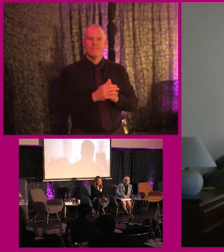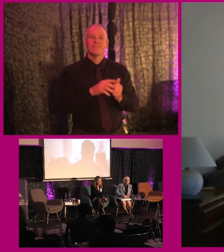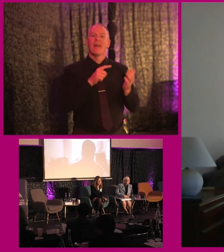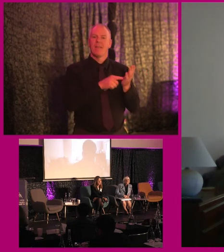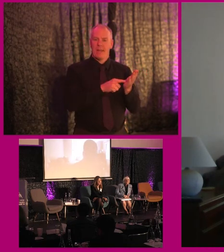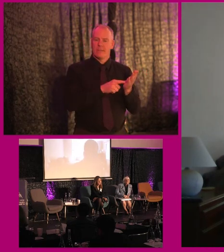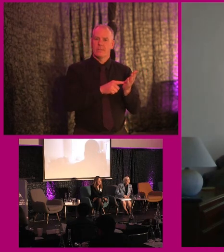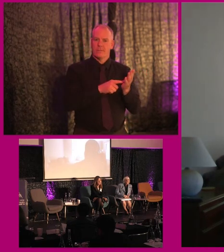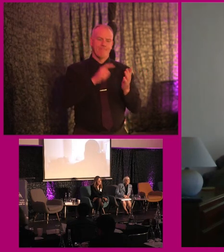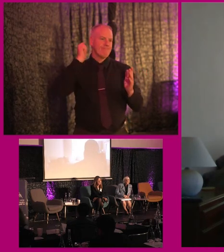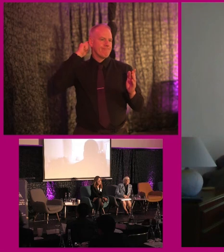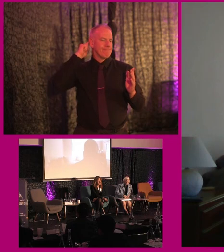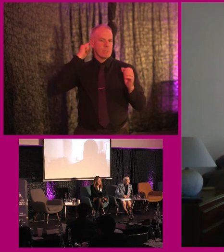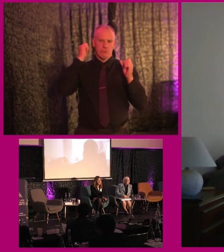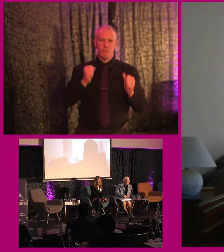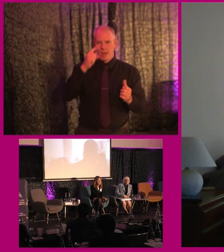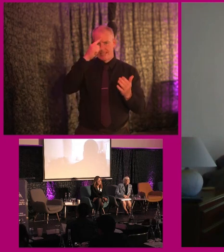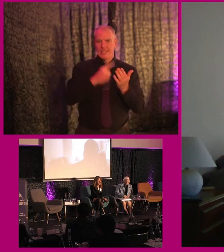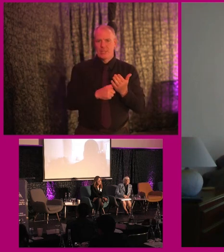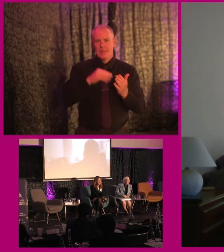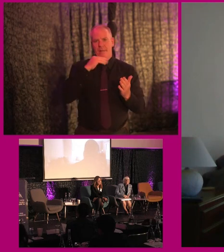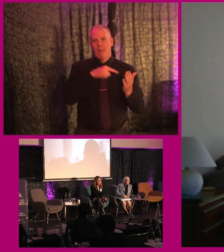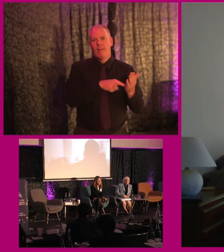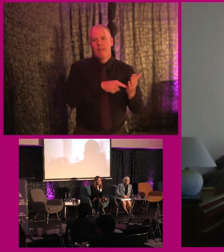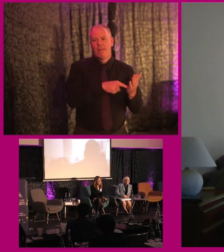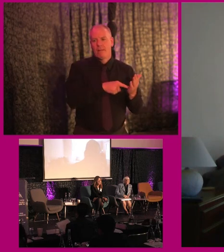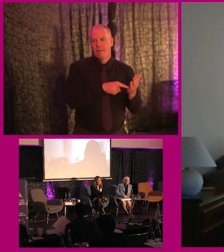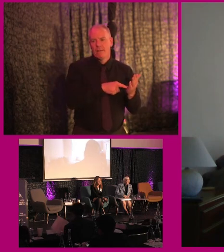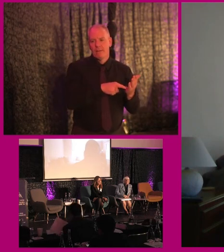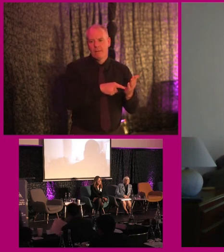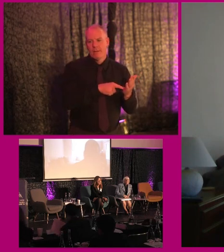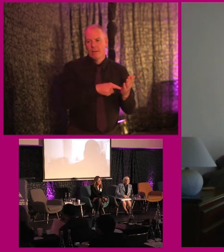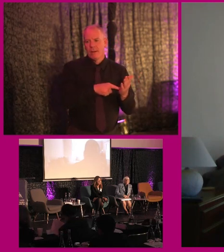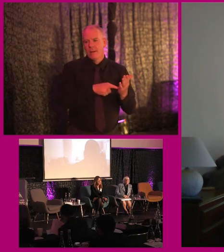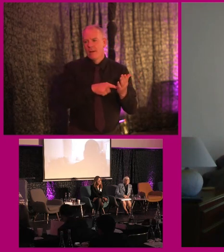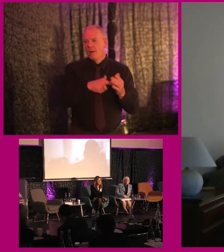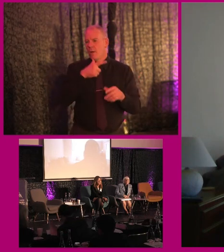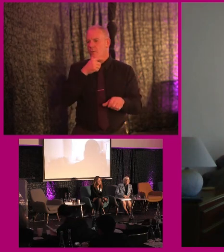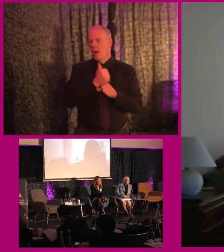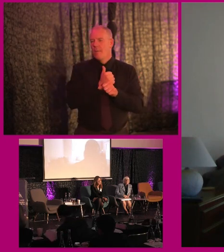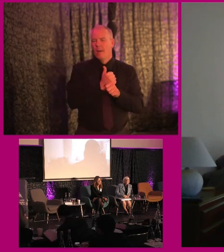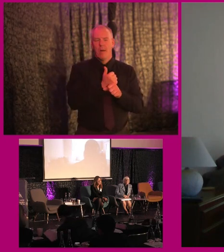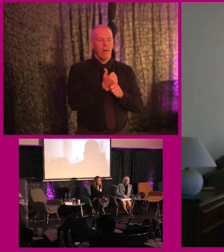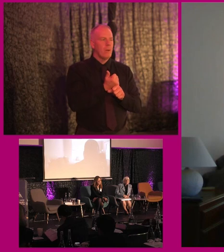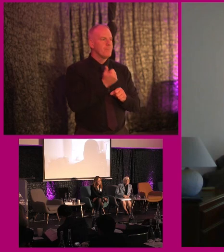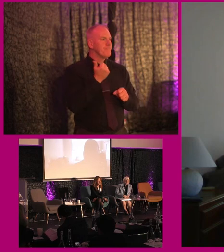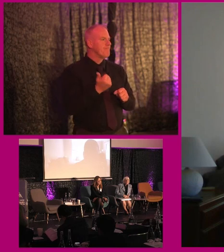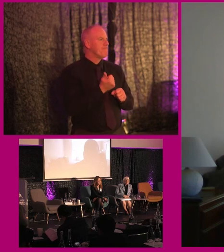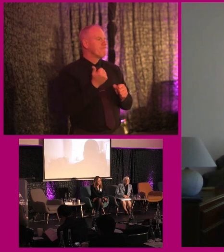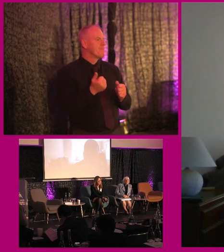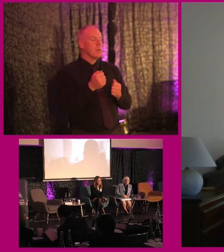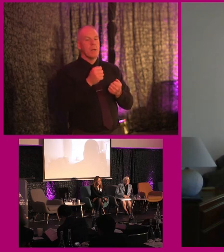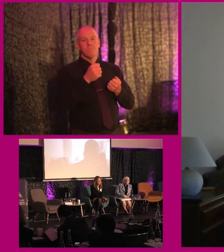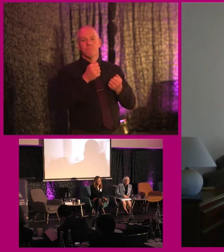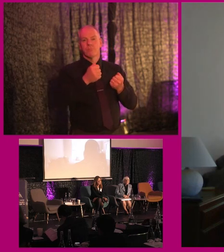decision. Uh, when I, when I talked about the, the, the provision